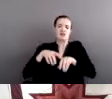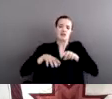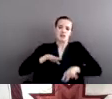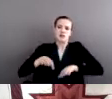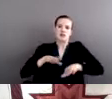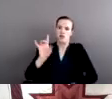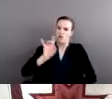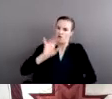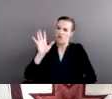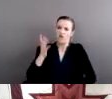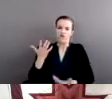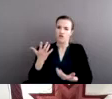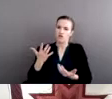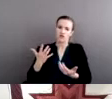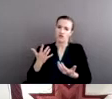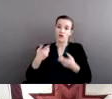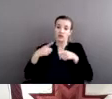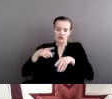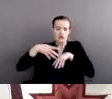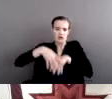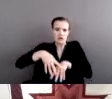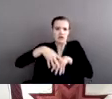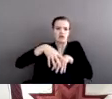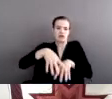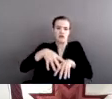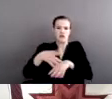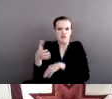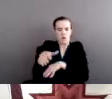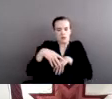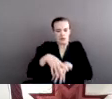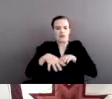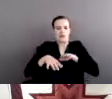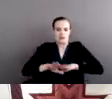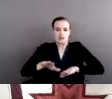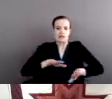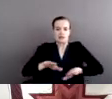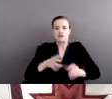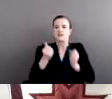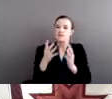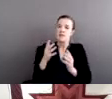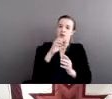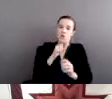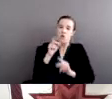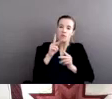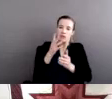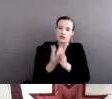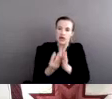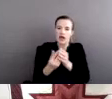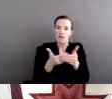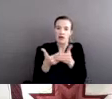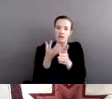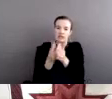children and babies on this forced march. This all happened in the 1830s. And it wasn't just the Cherokee